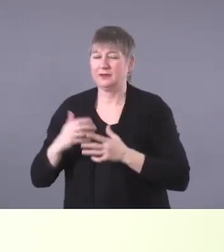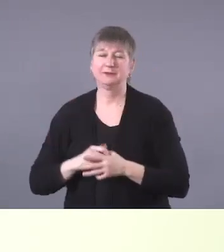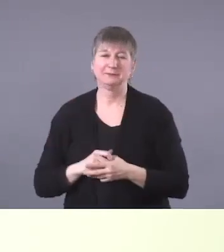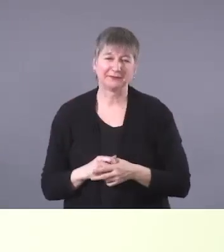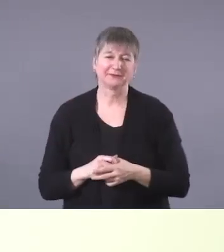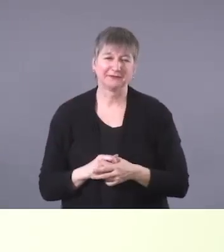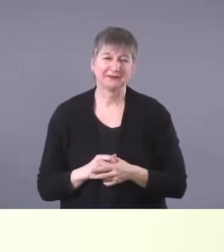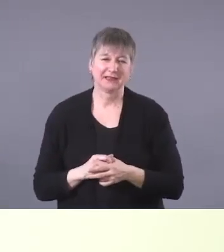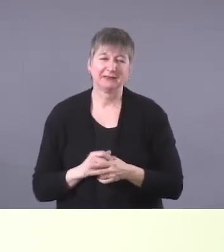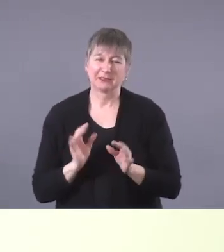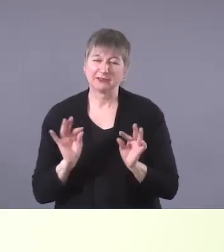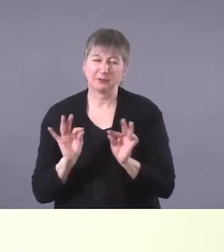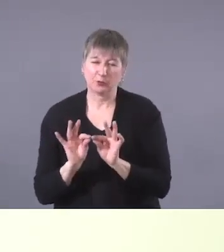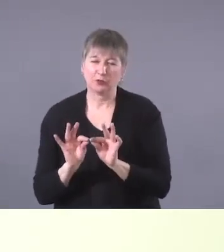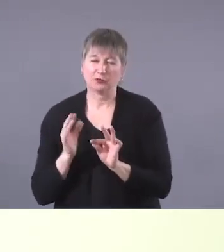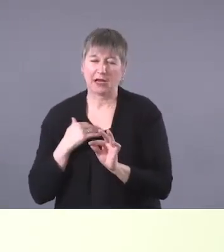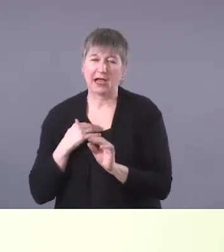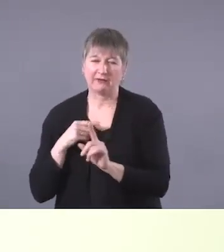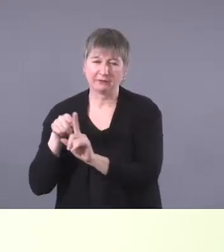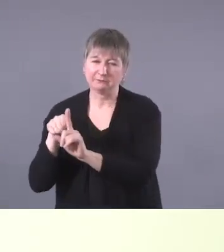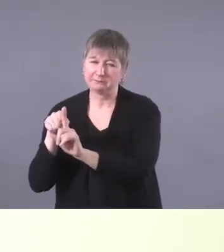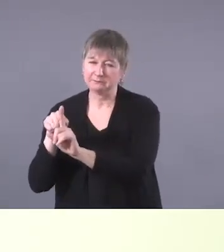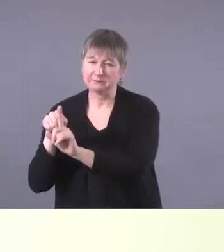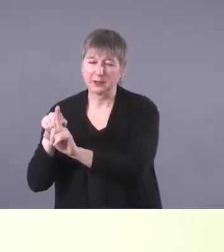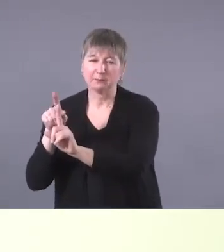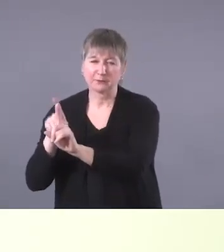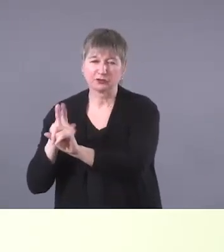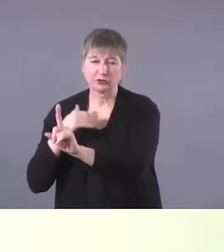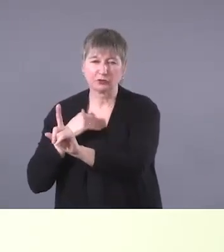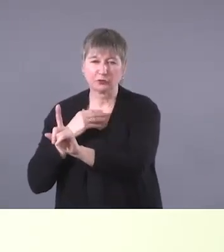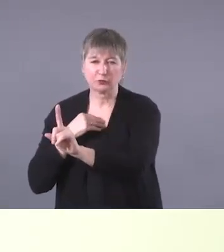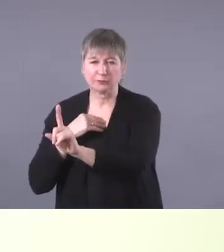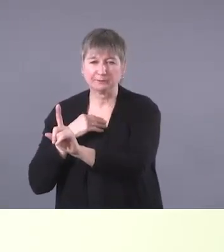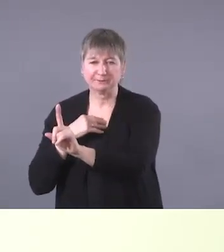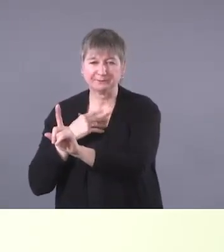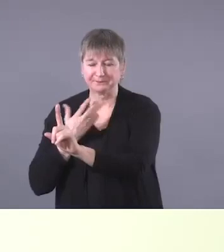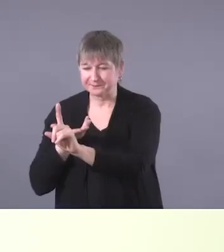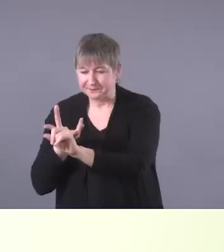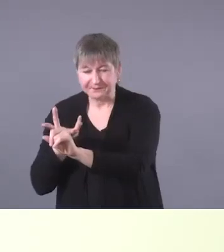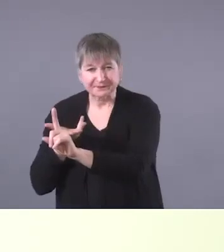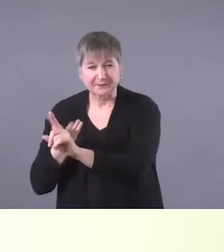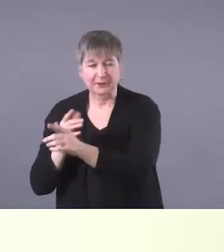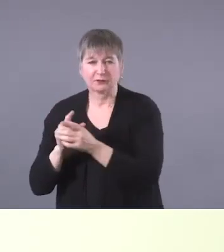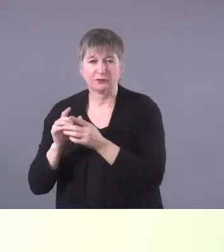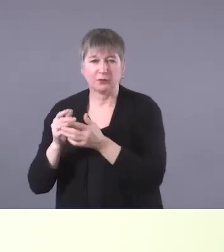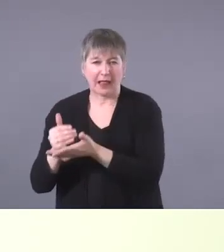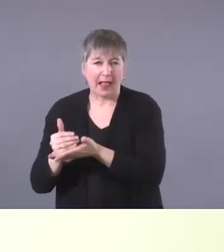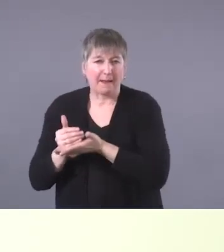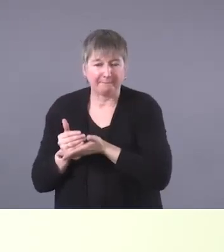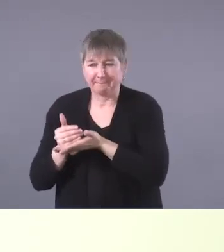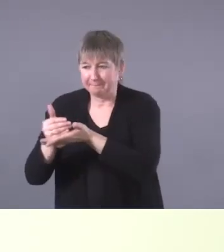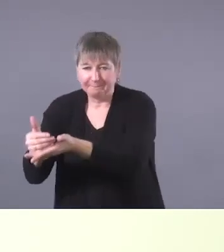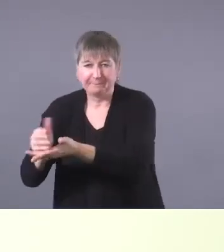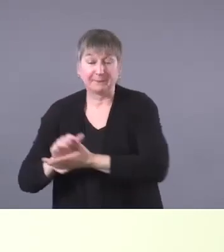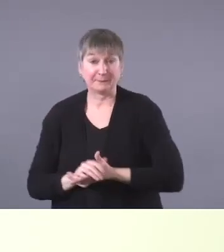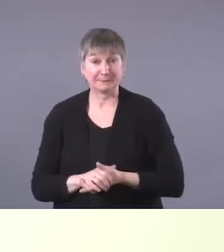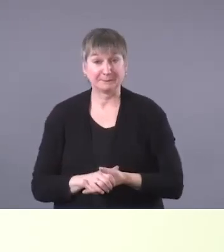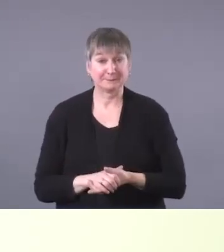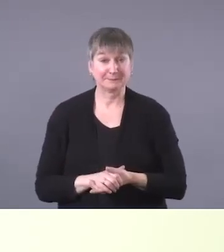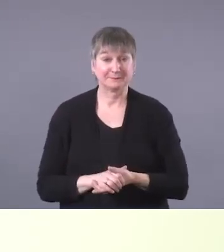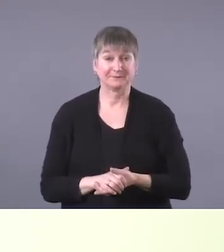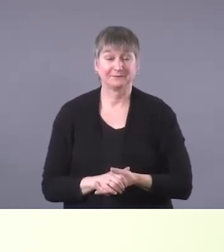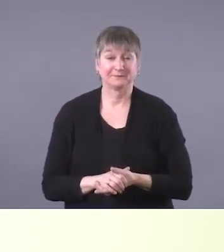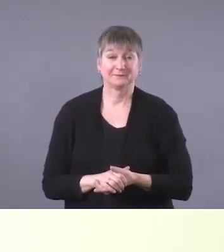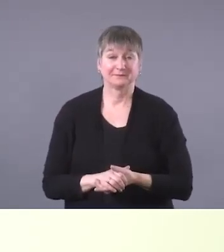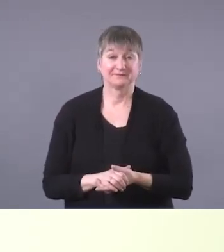it's important to have that key, uh, person to, to, um, um, facilitate what we're doing